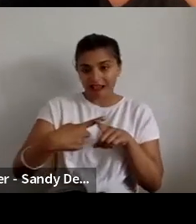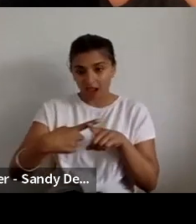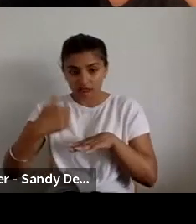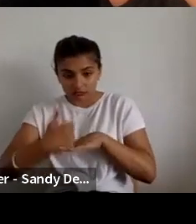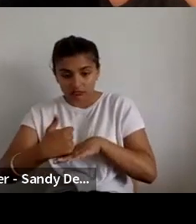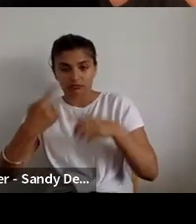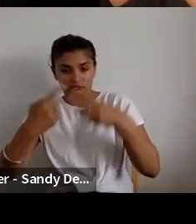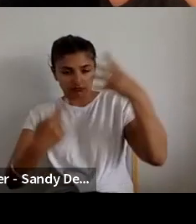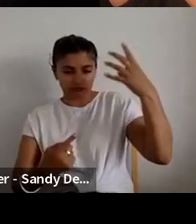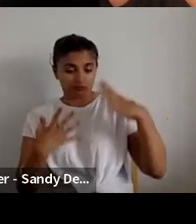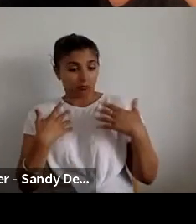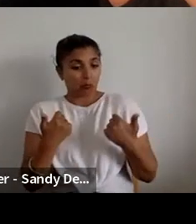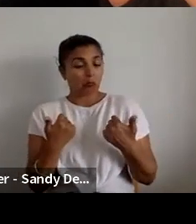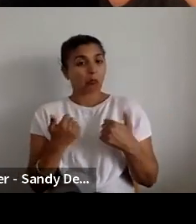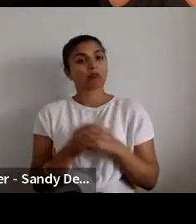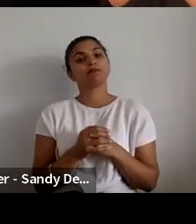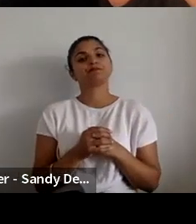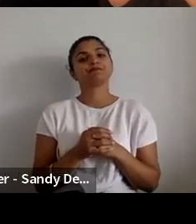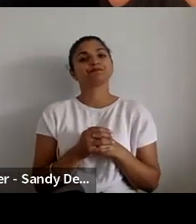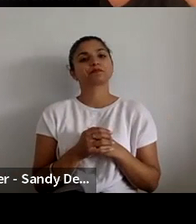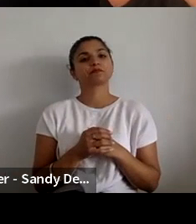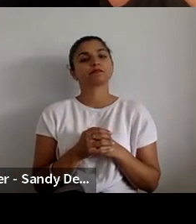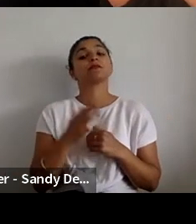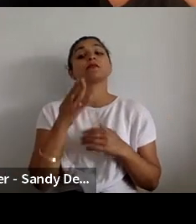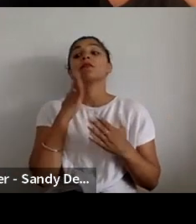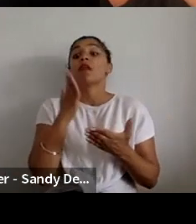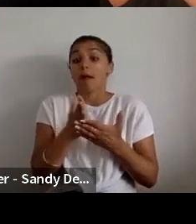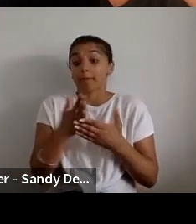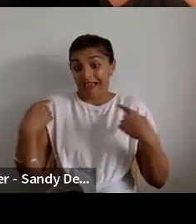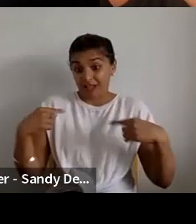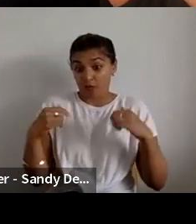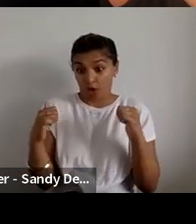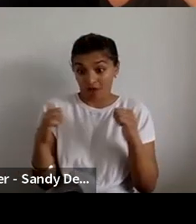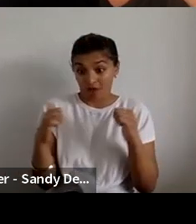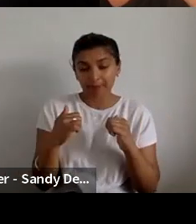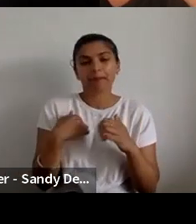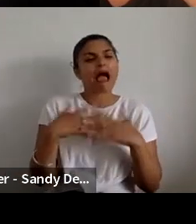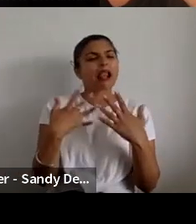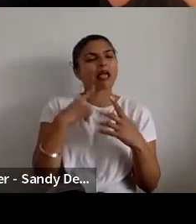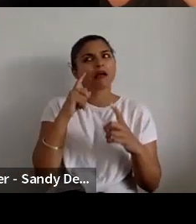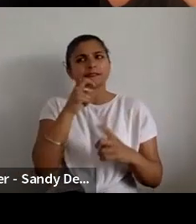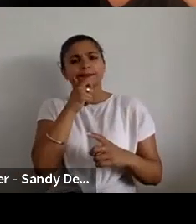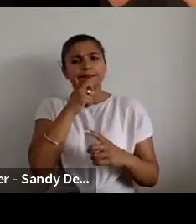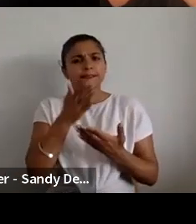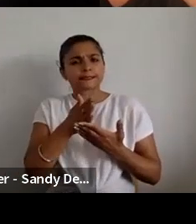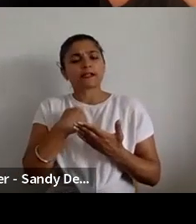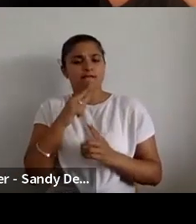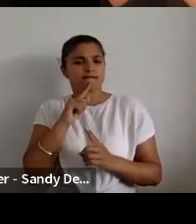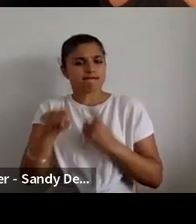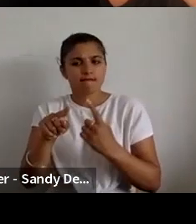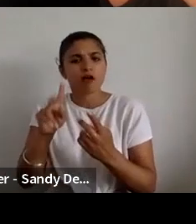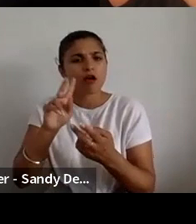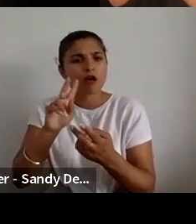And we, once they were eligible, if there was any questions we just went back to people and kind of getting the opportunity to,